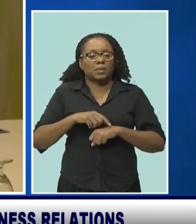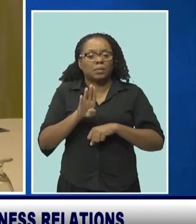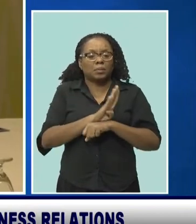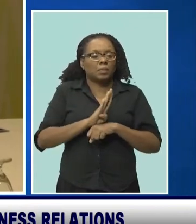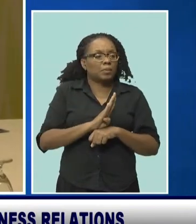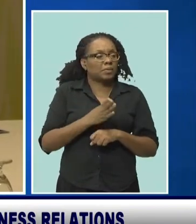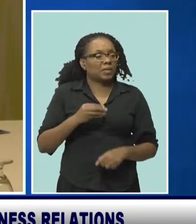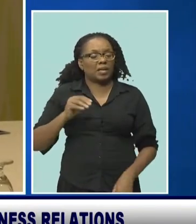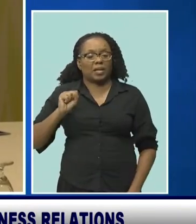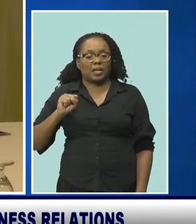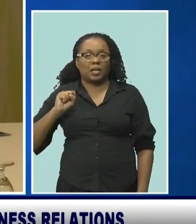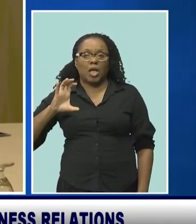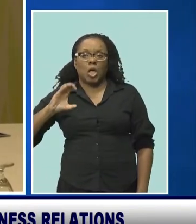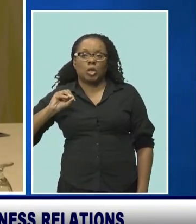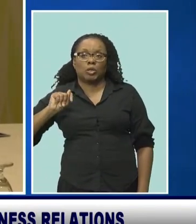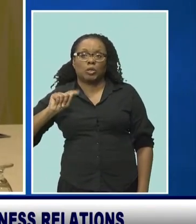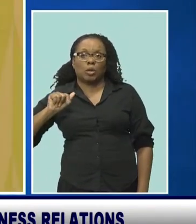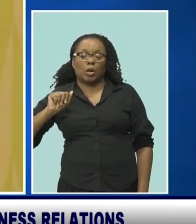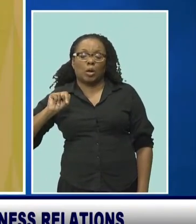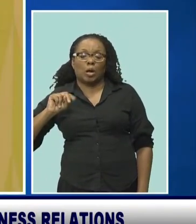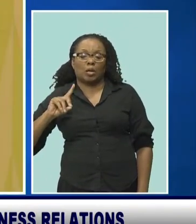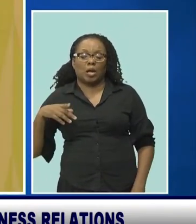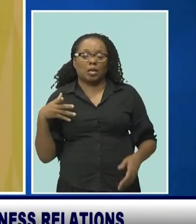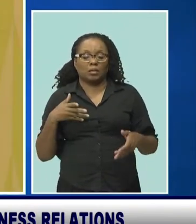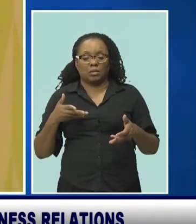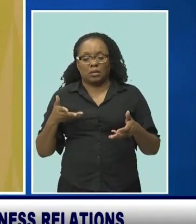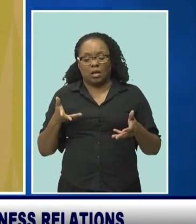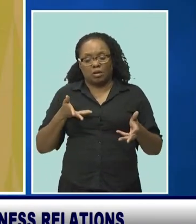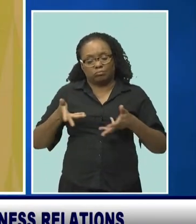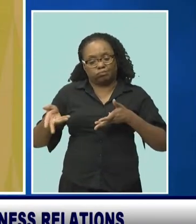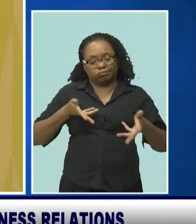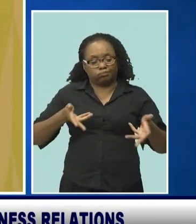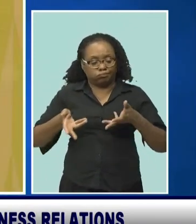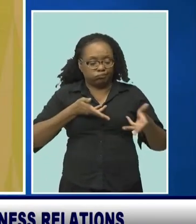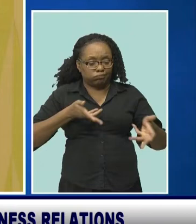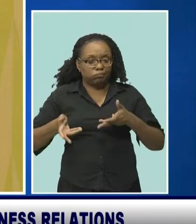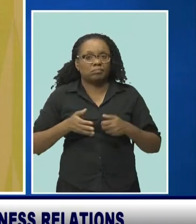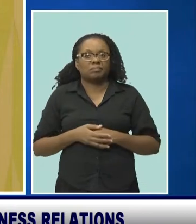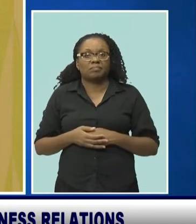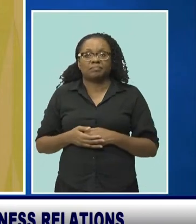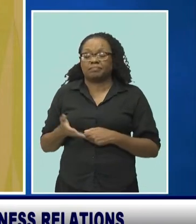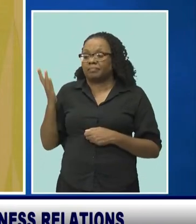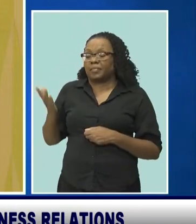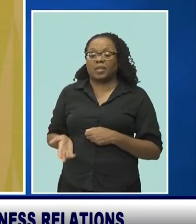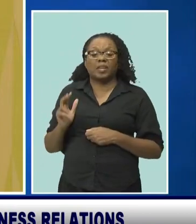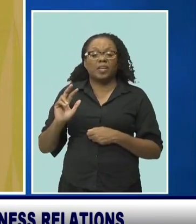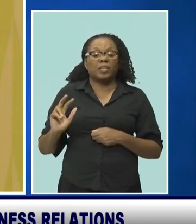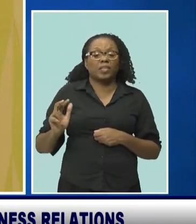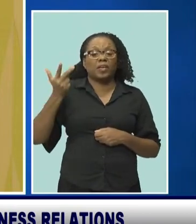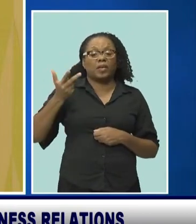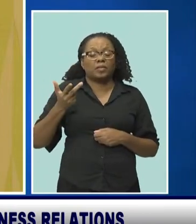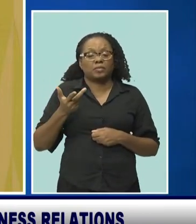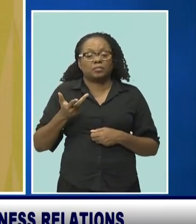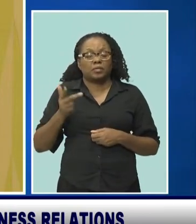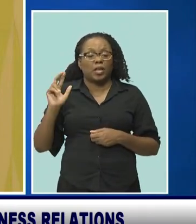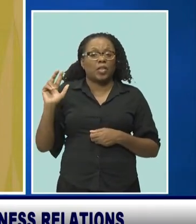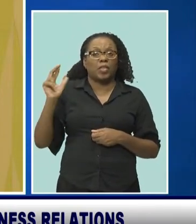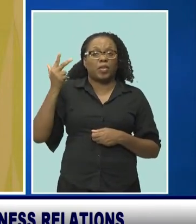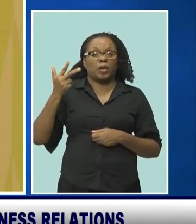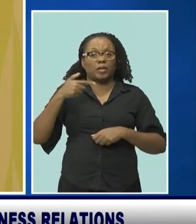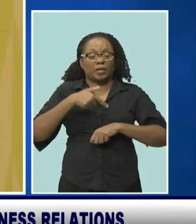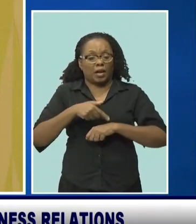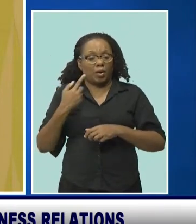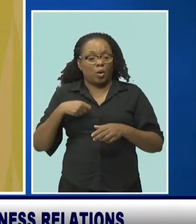through its town, Renfrewshire. This is the third trade and investment mission with the Renfrewshire Business